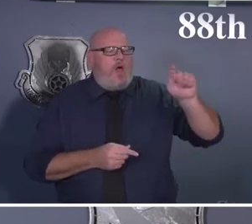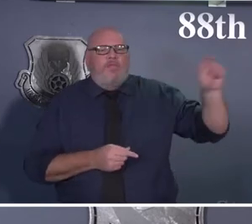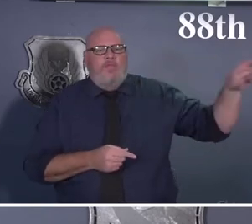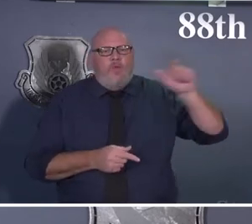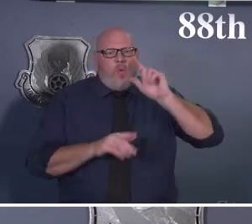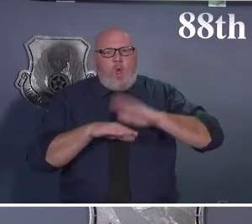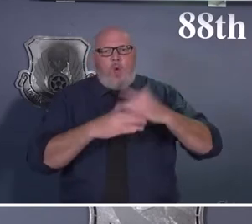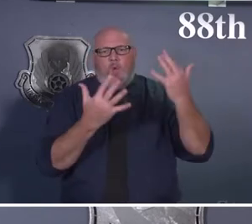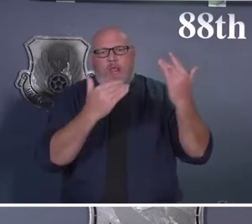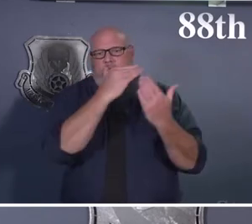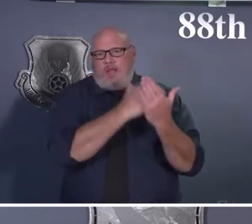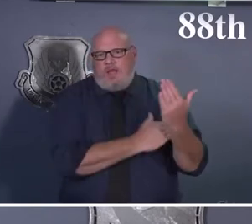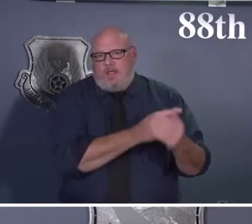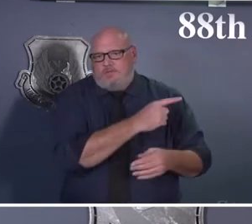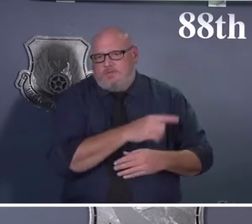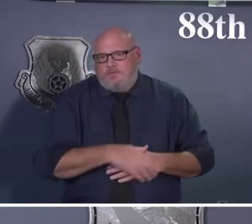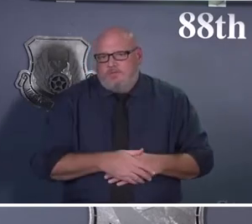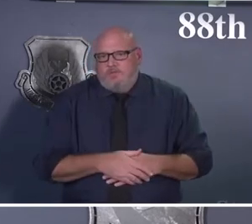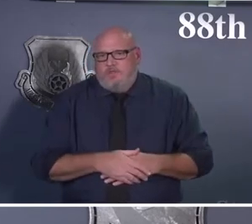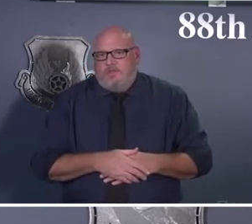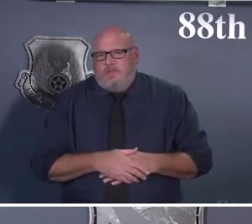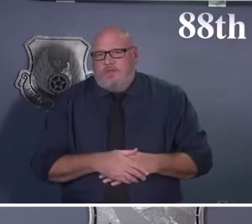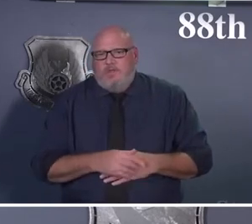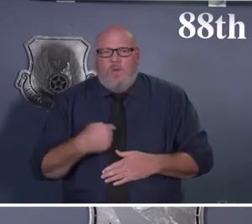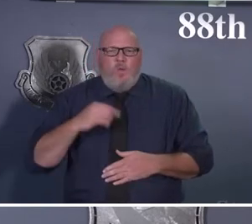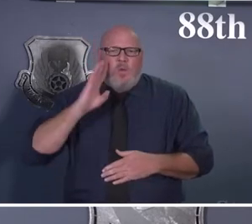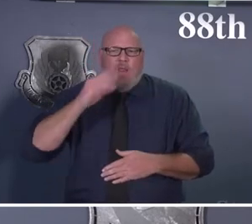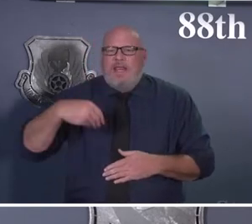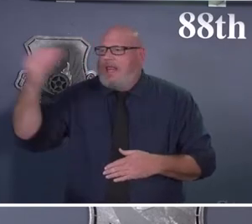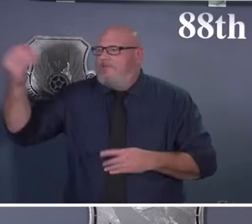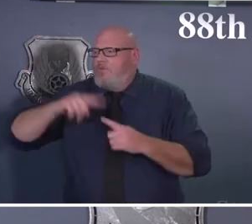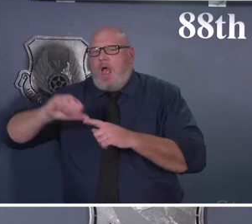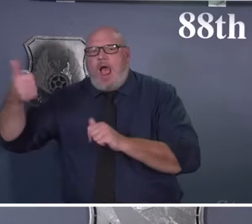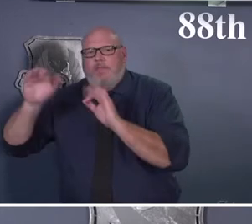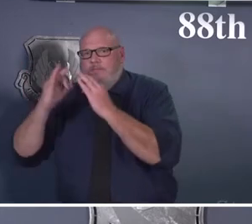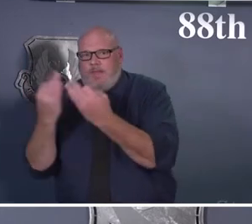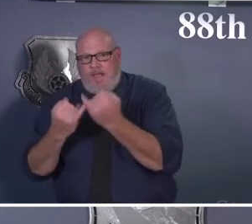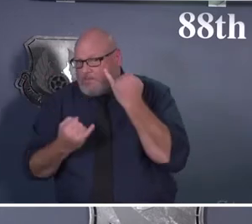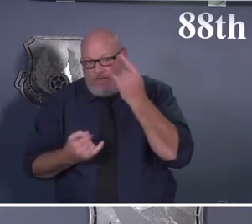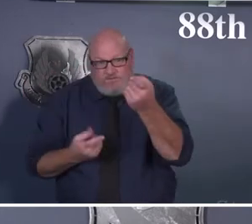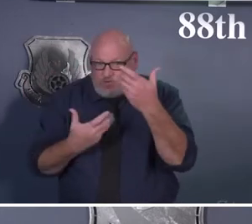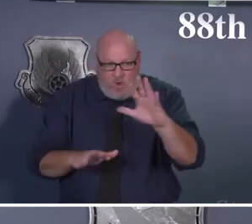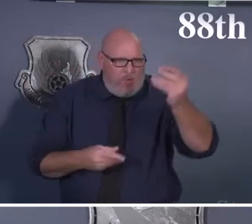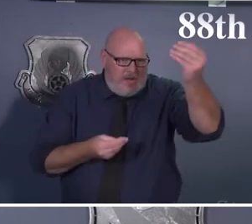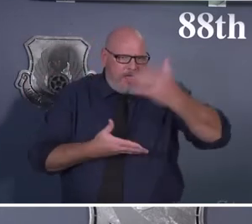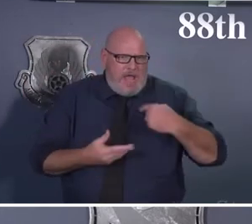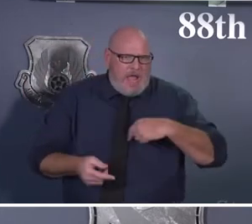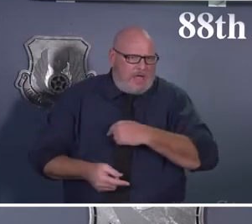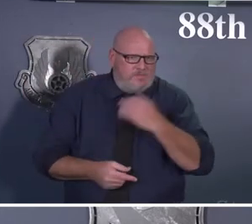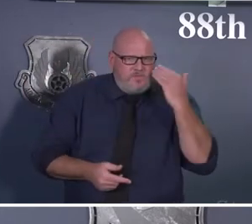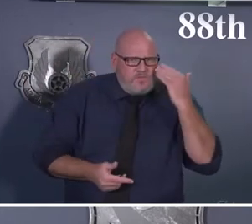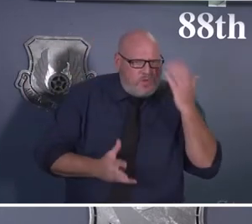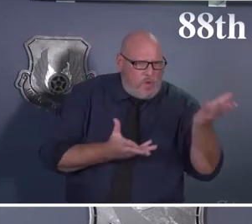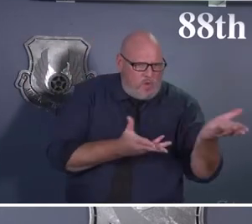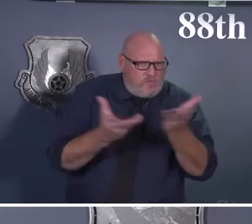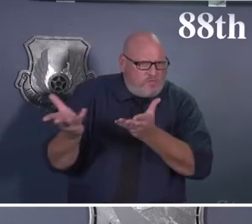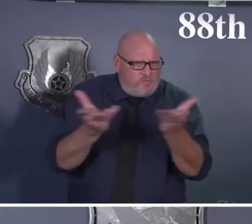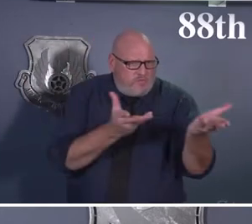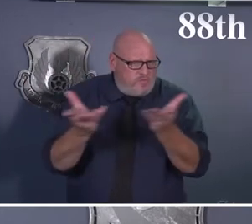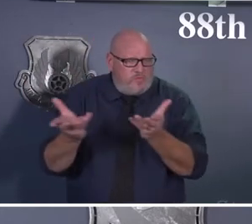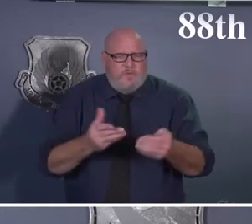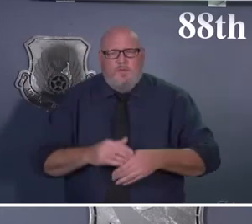Lastly, we understand that there are some ongoing concerns with regards to our mask mandates as it relates to the CDC.